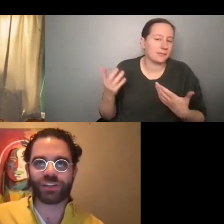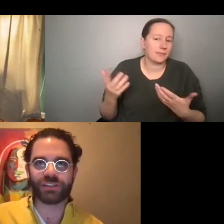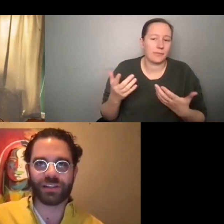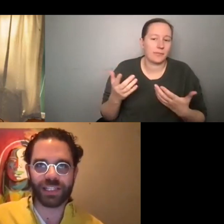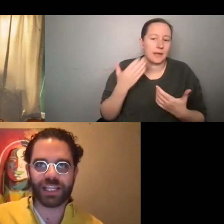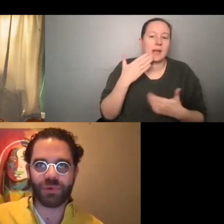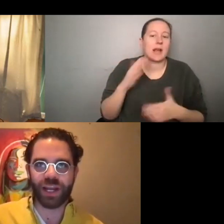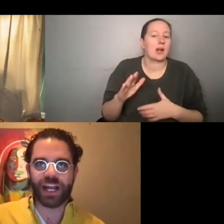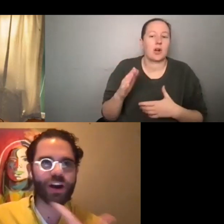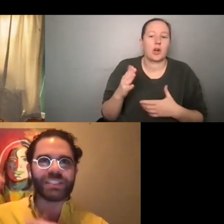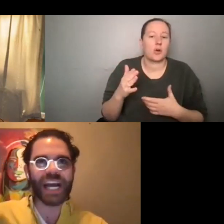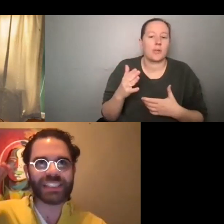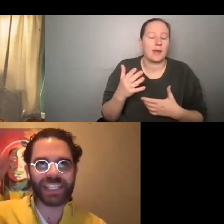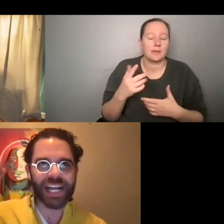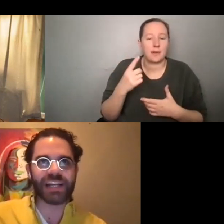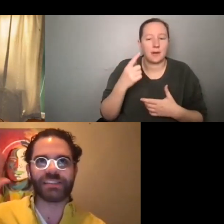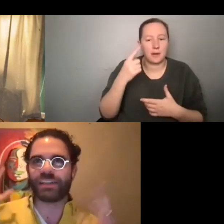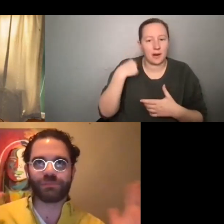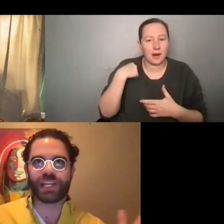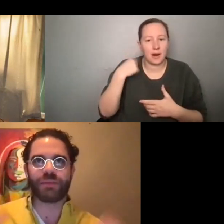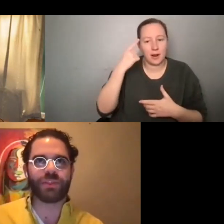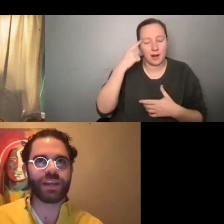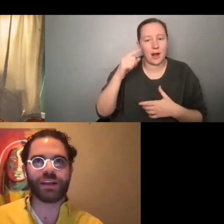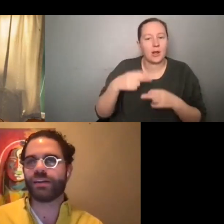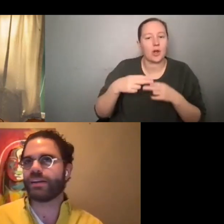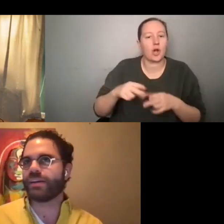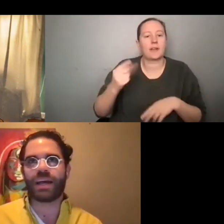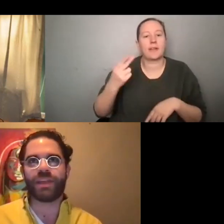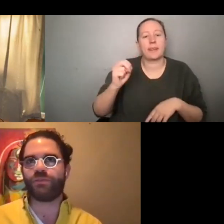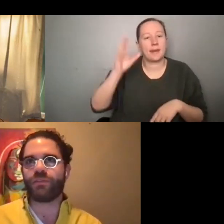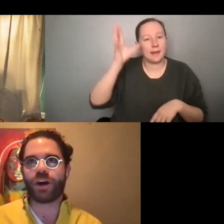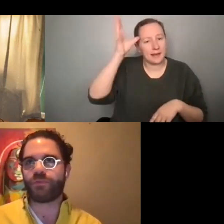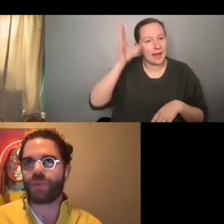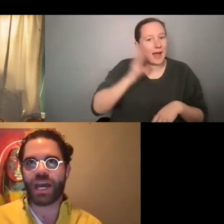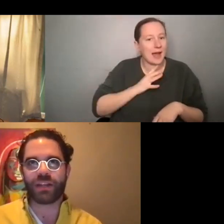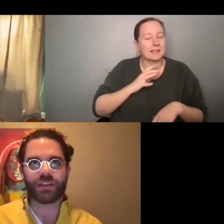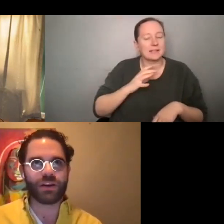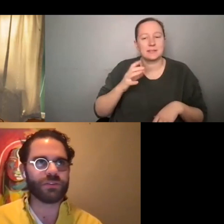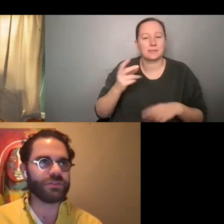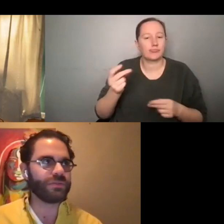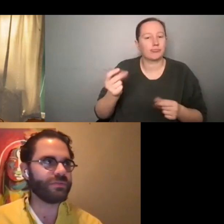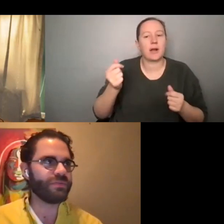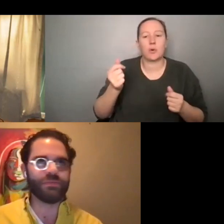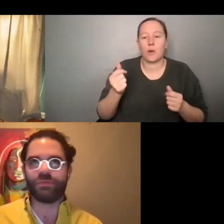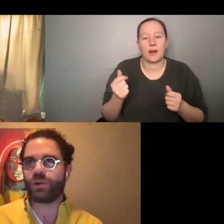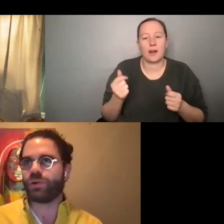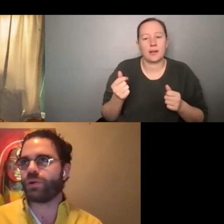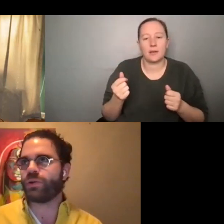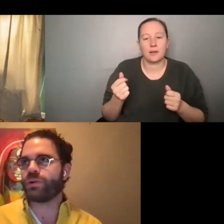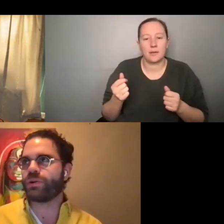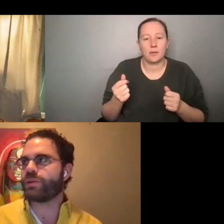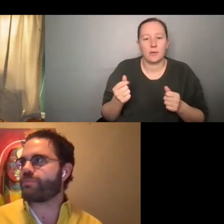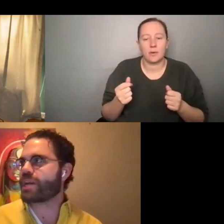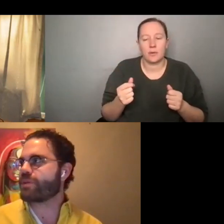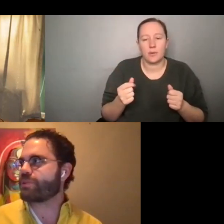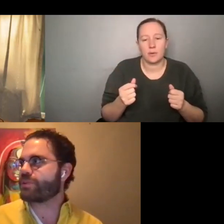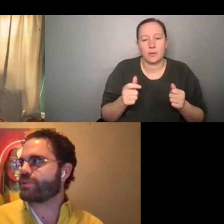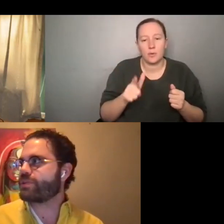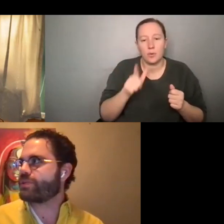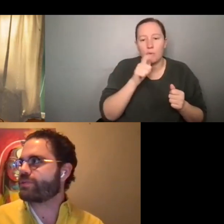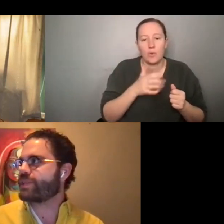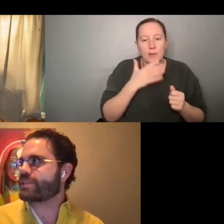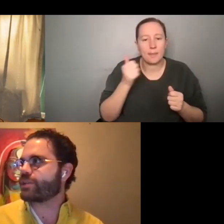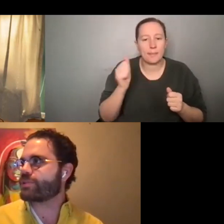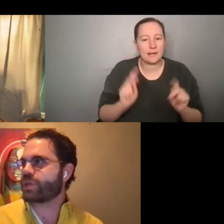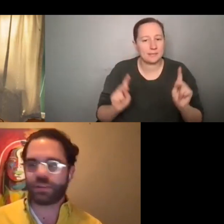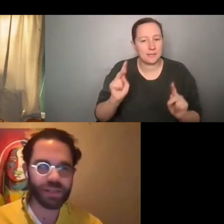just, I don't know, it just clicked that way. I call these guys, the guys, and it just became a thing. And then right off the bat, you know, who, who, who are the best people